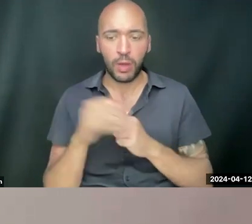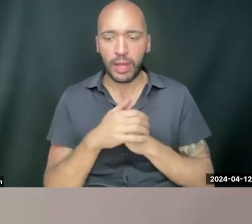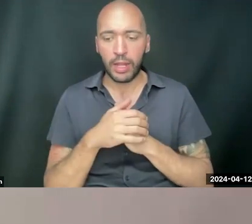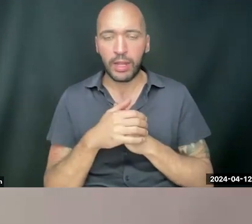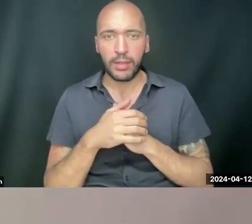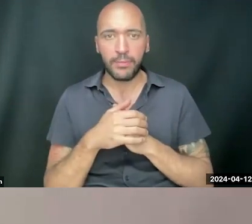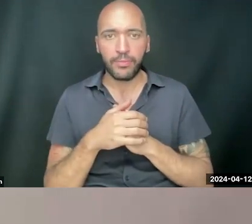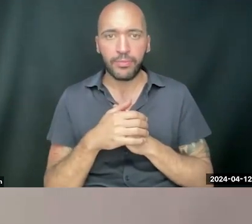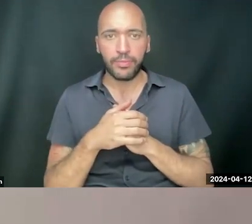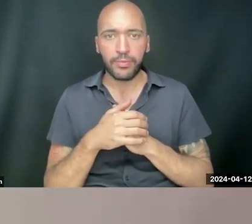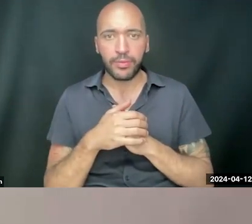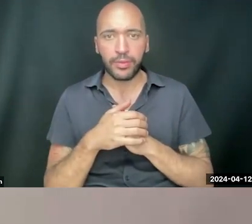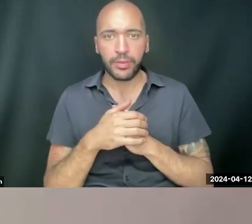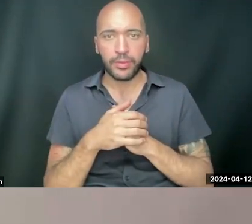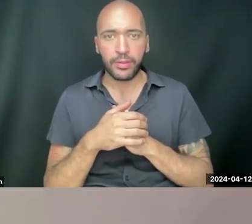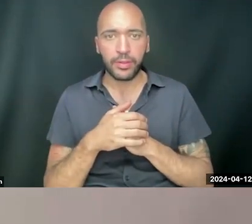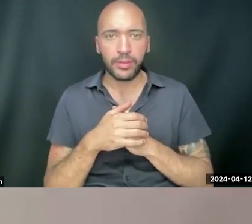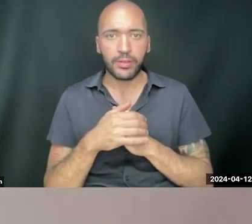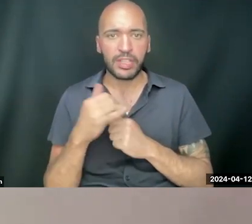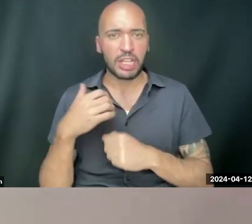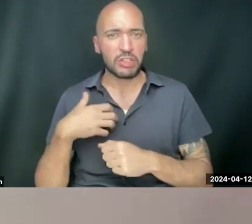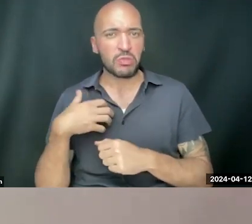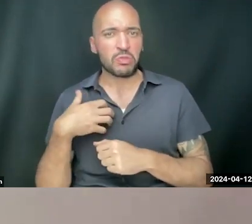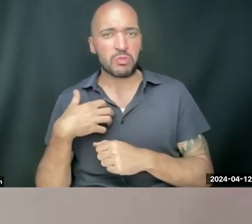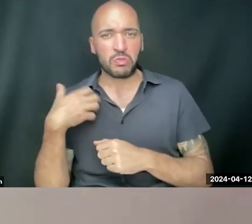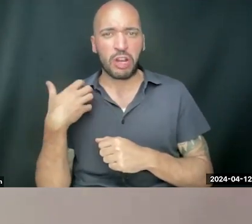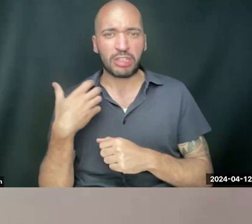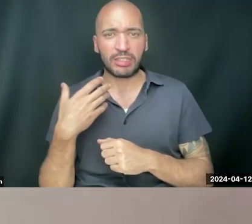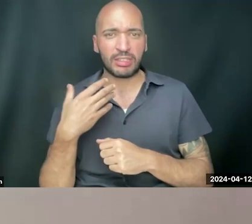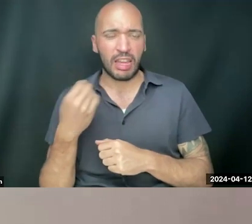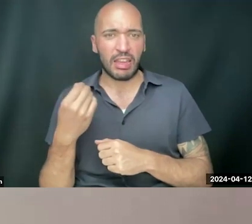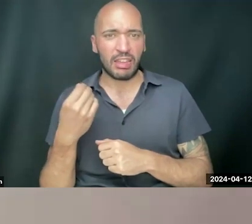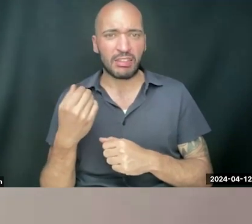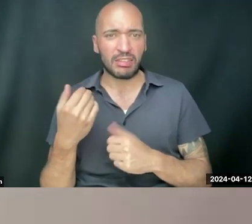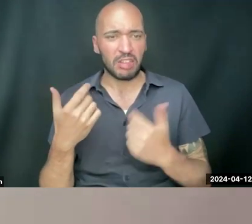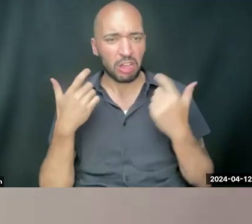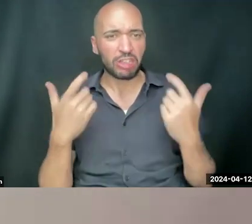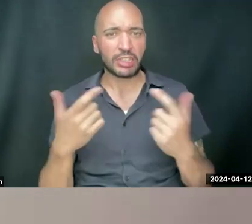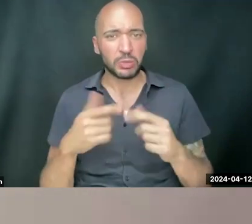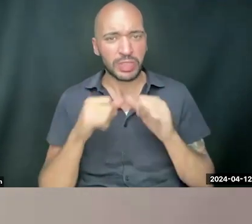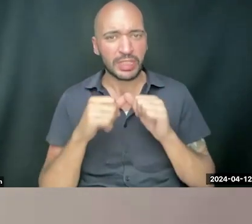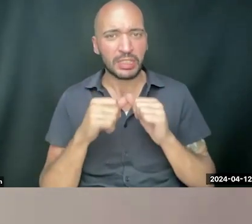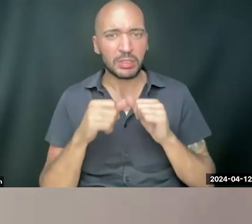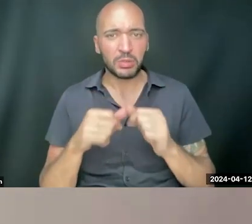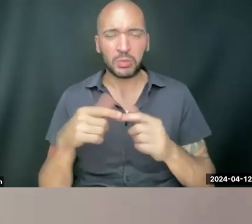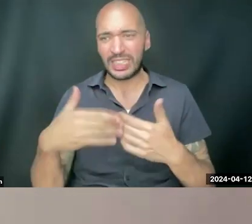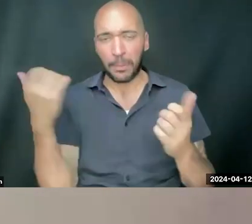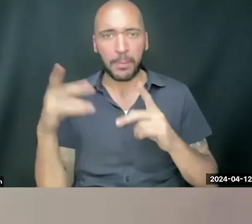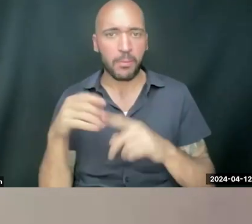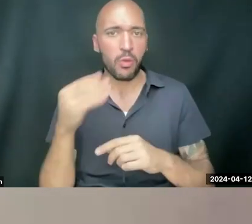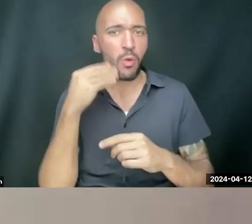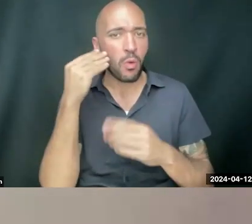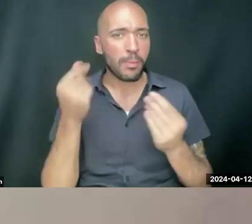And it's kind of like the grudge and the audacity to continue to separate people from their homeland.